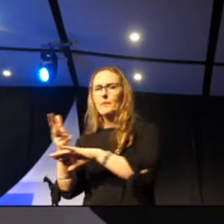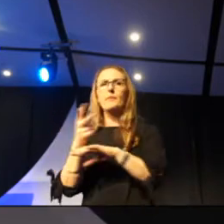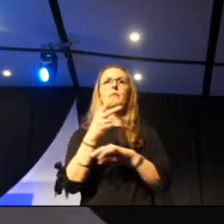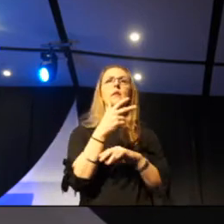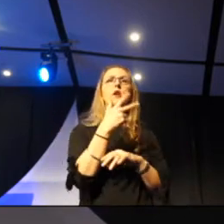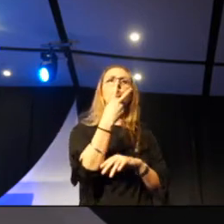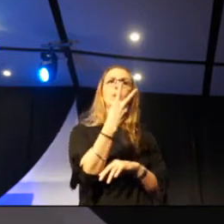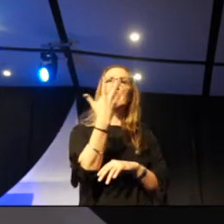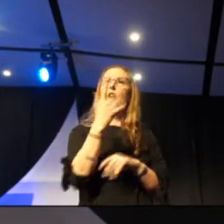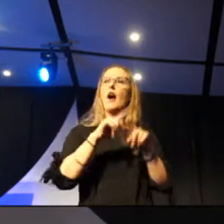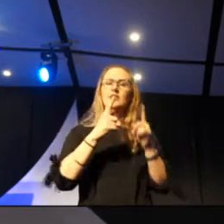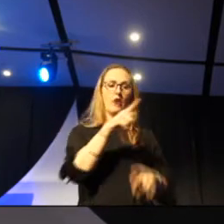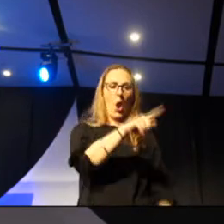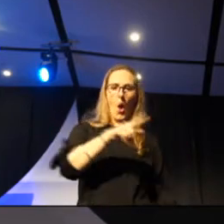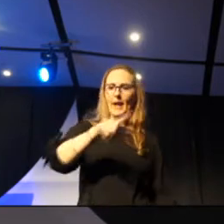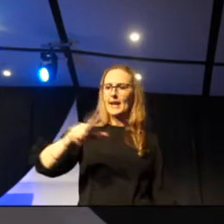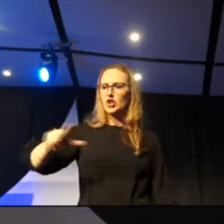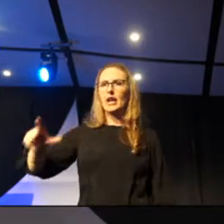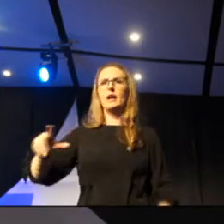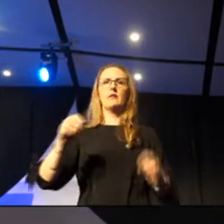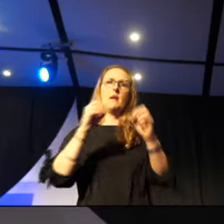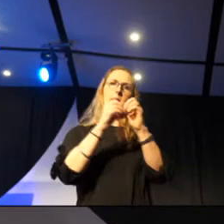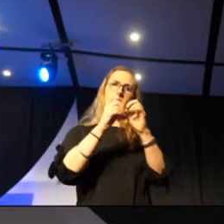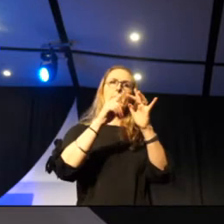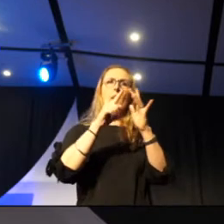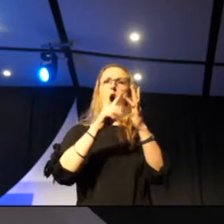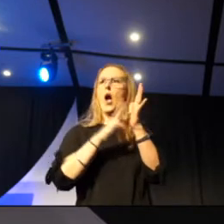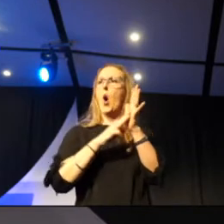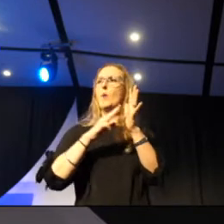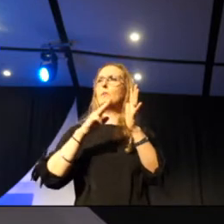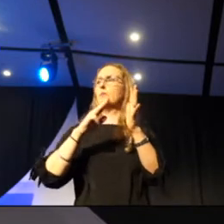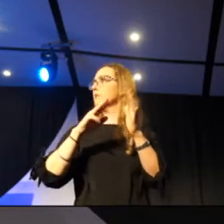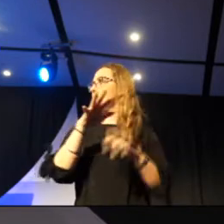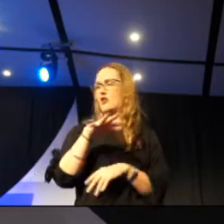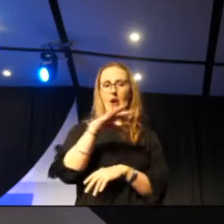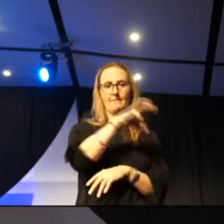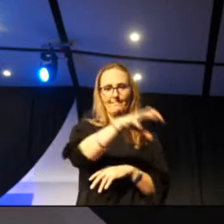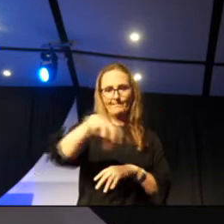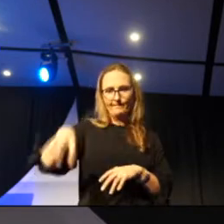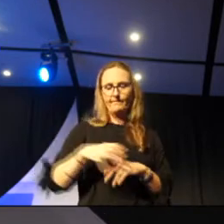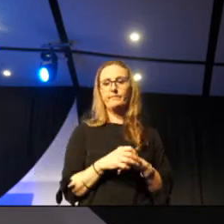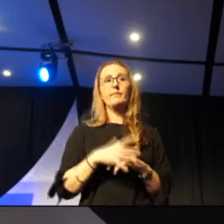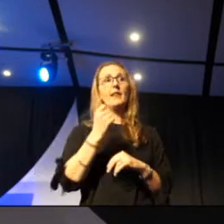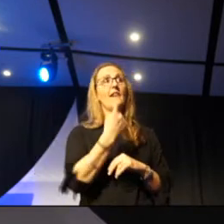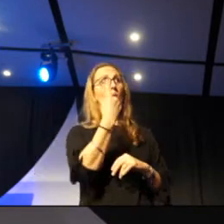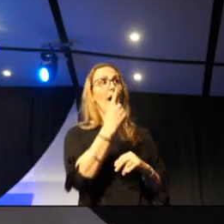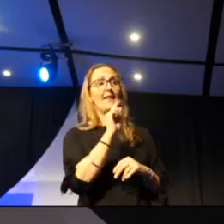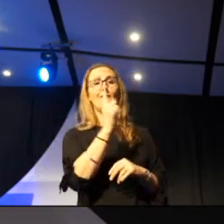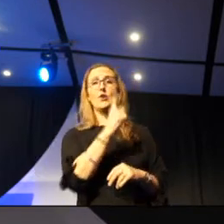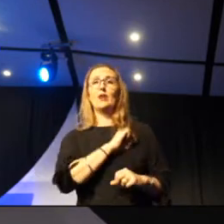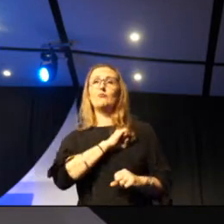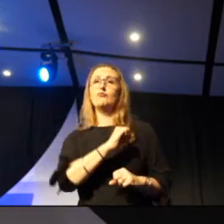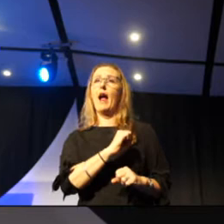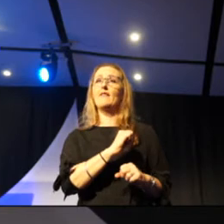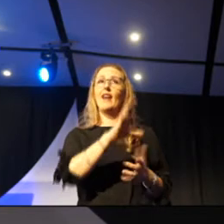and working our way through it. We had our very first, very brave funder, Foundation North, through their gift to the